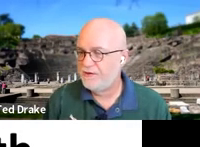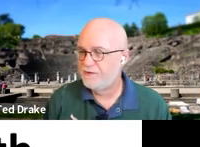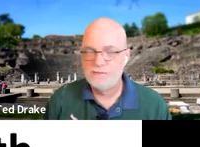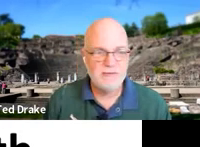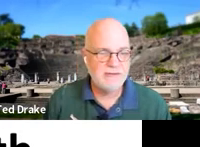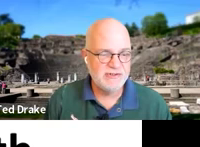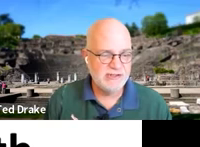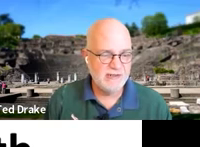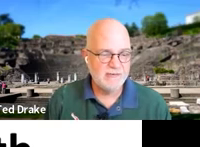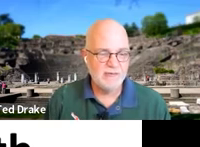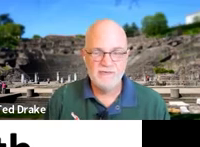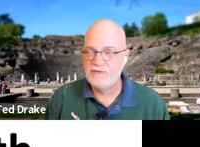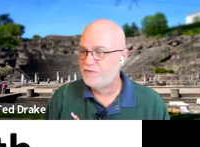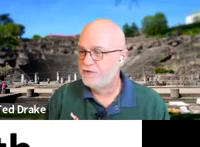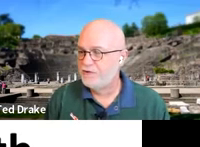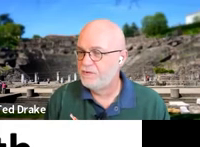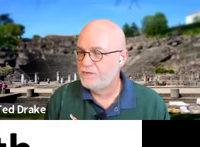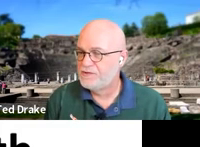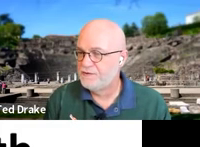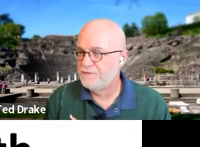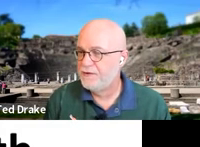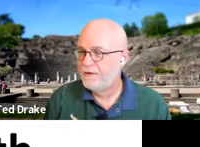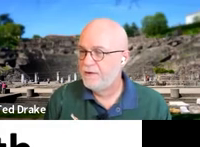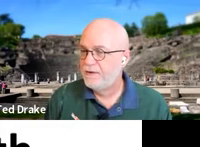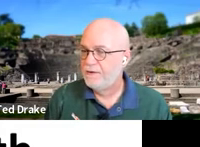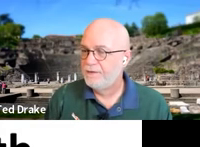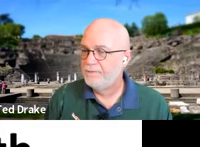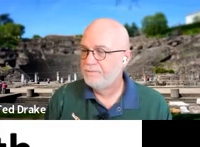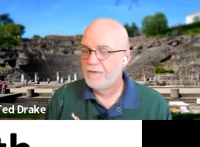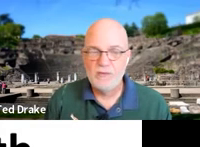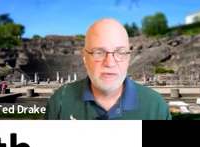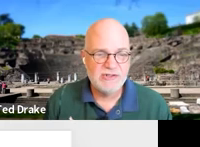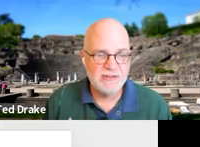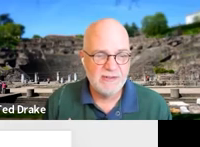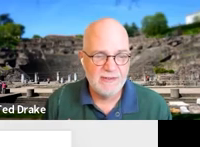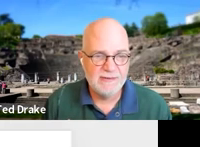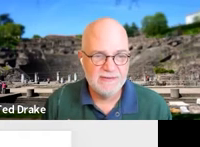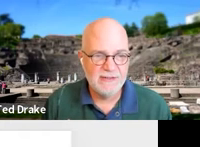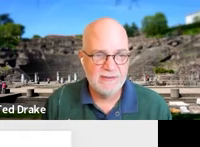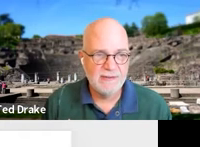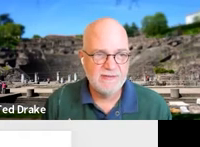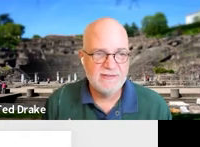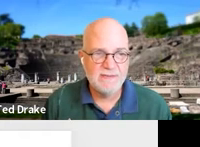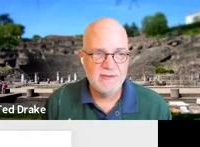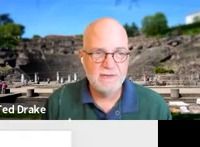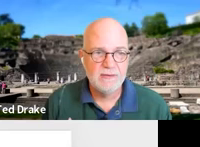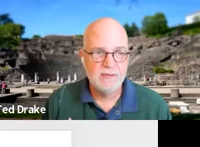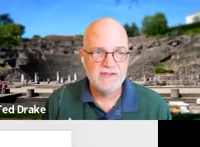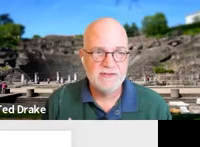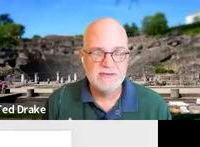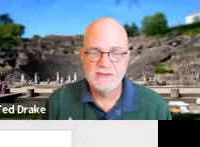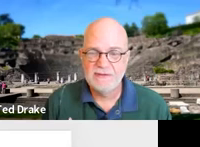raise your hand or put it in chat or feel free to unmute yourself. One question I had is that stigma